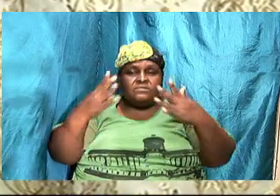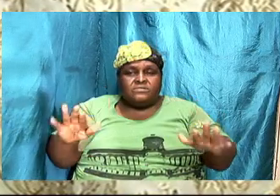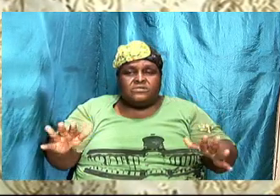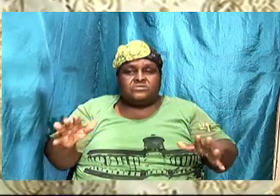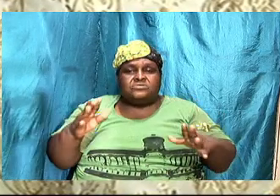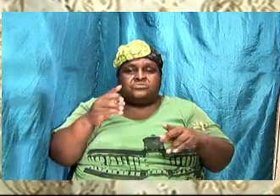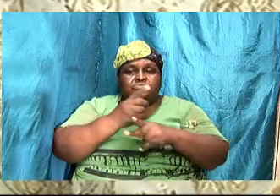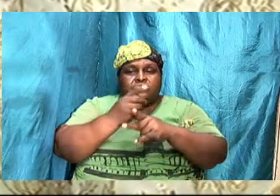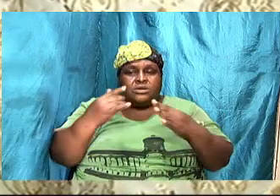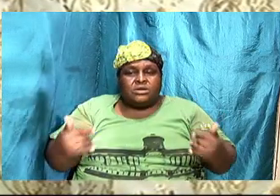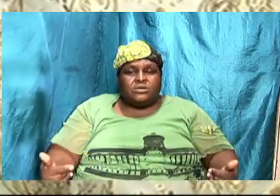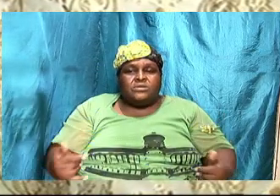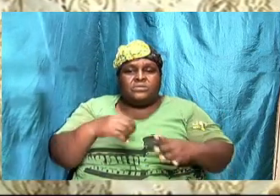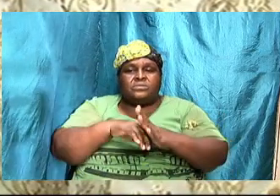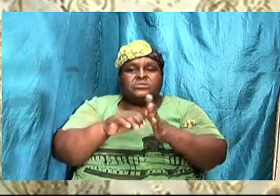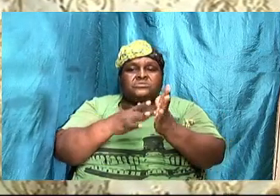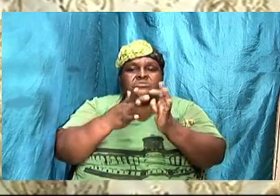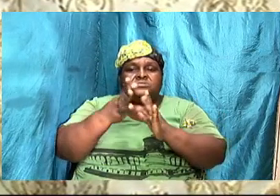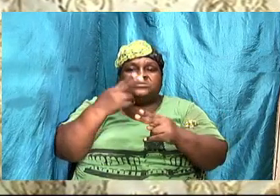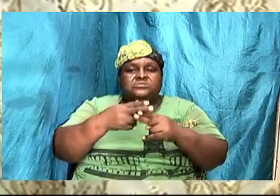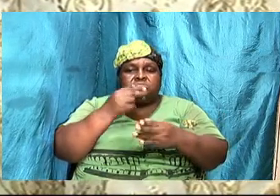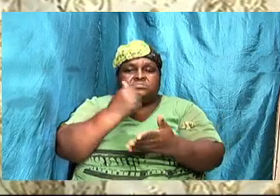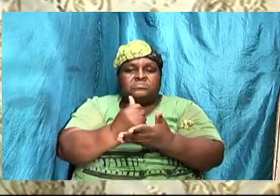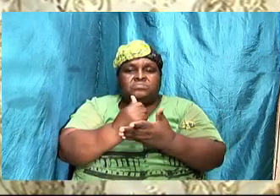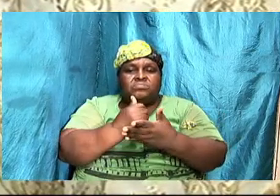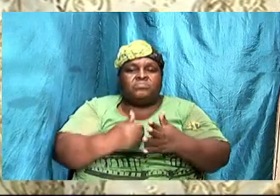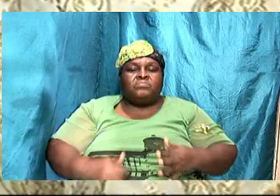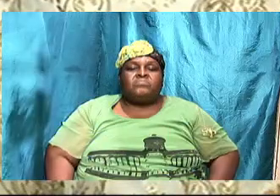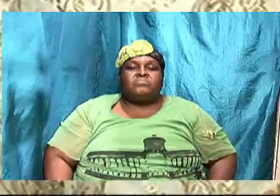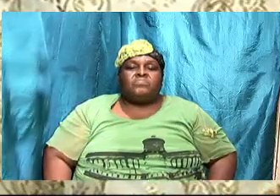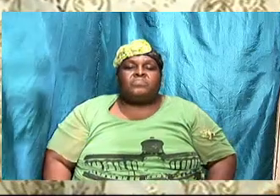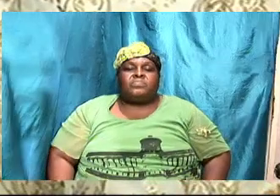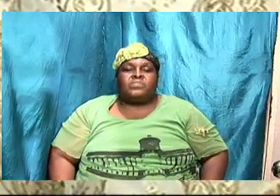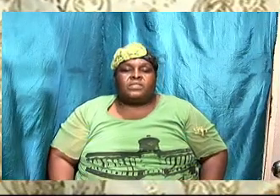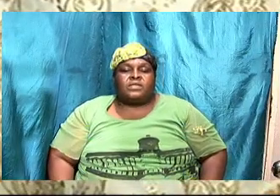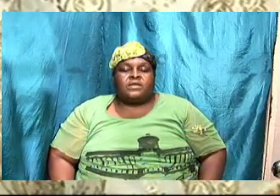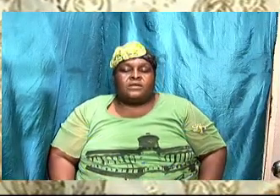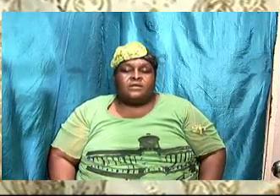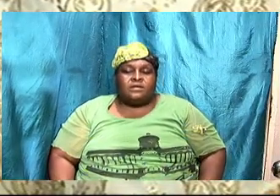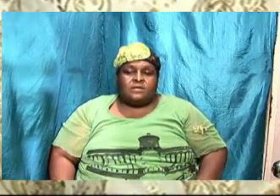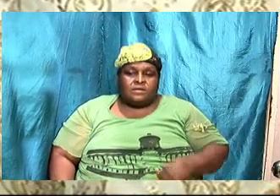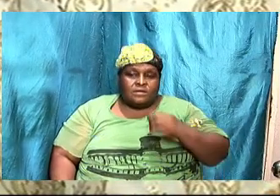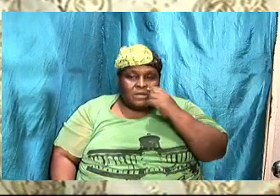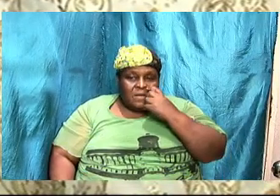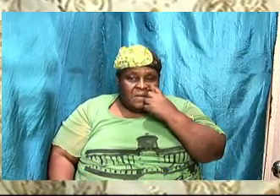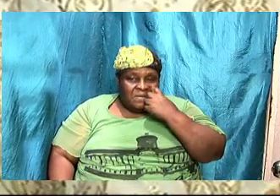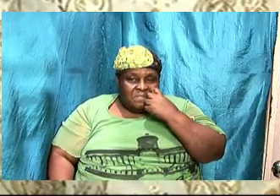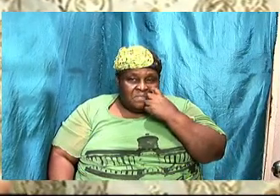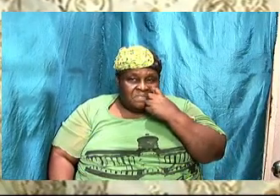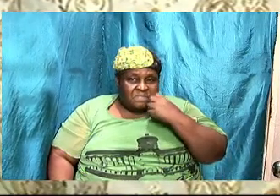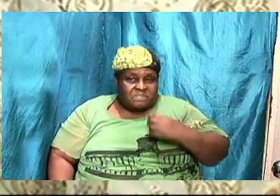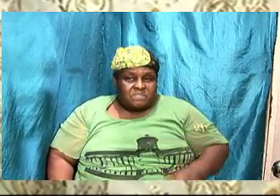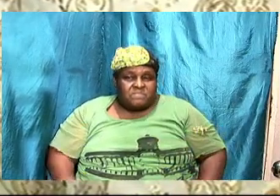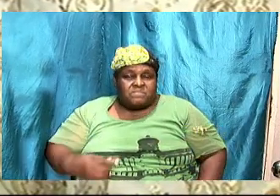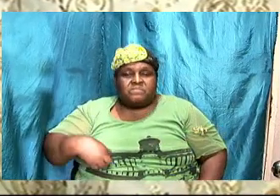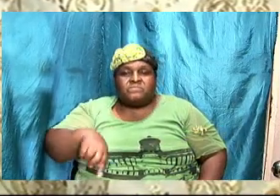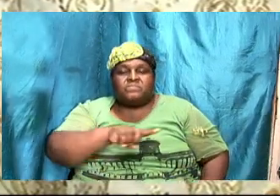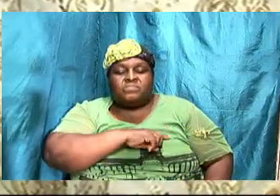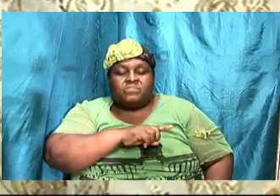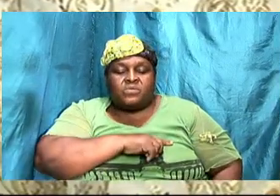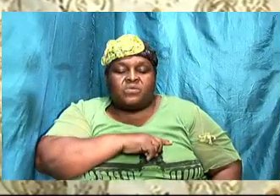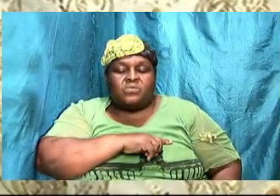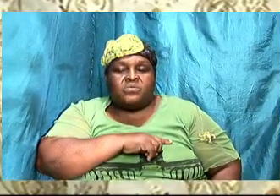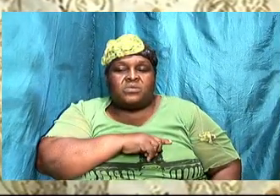ask in Jesus' name. Amen. Amen. So we looked on communication,